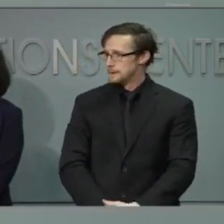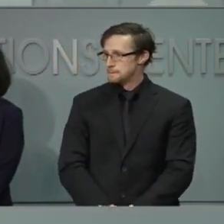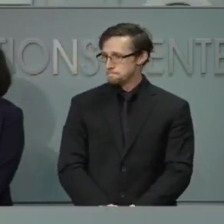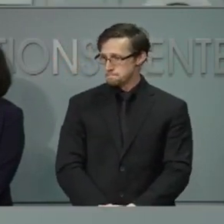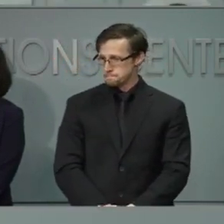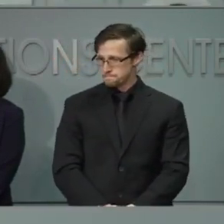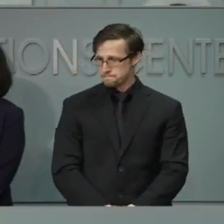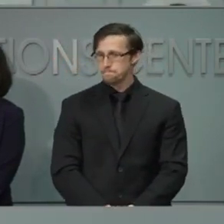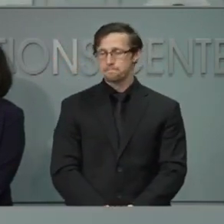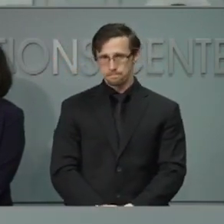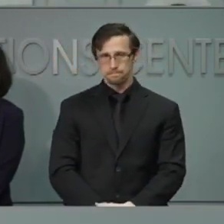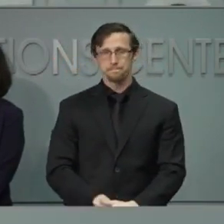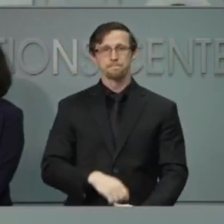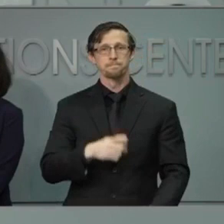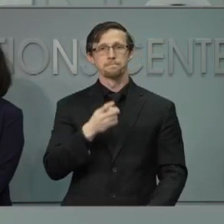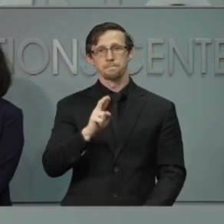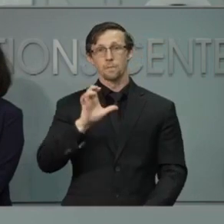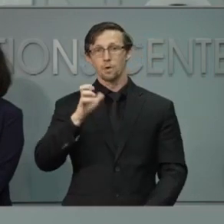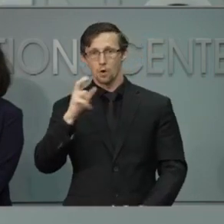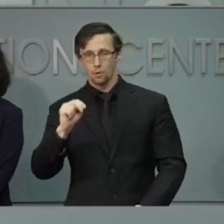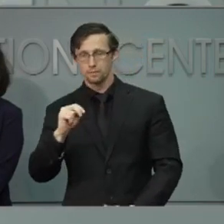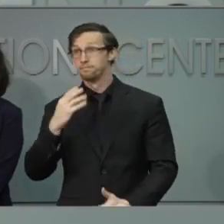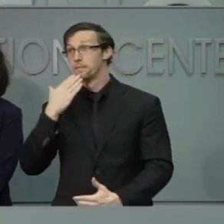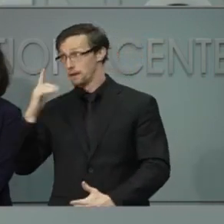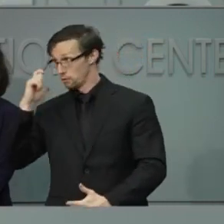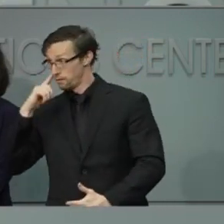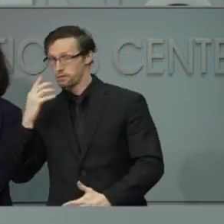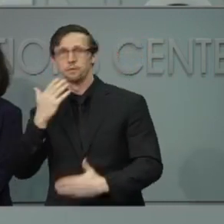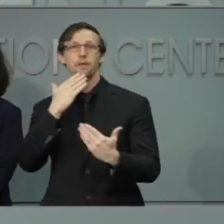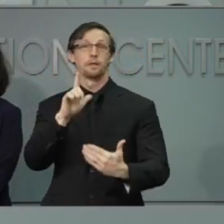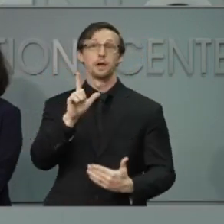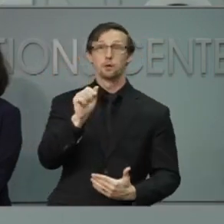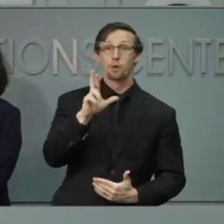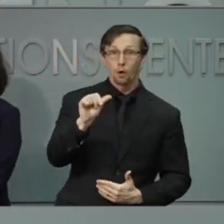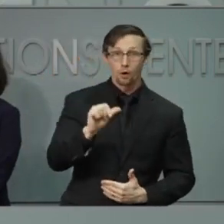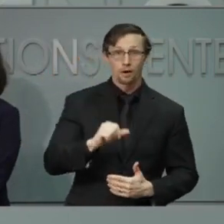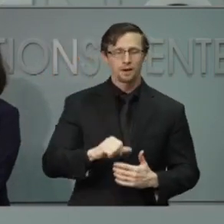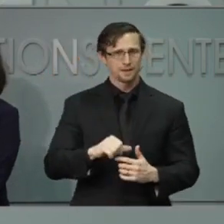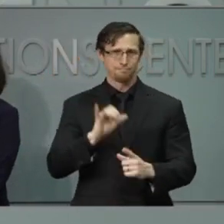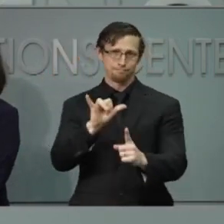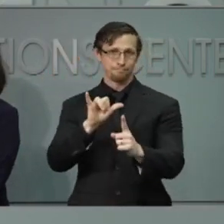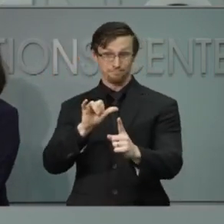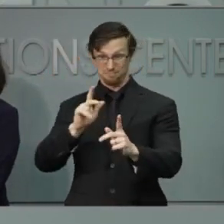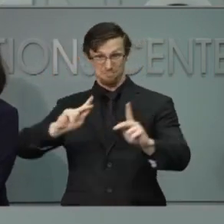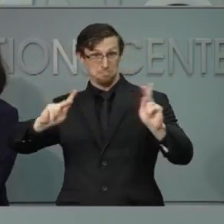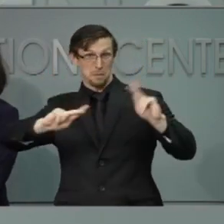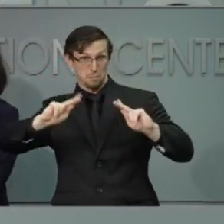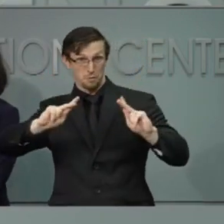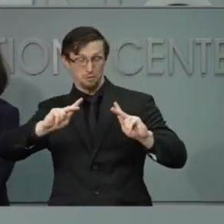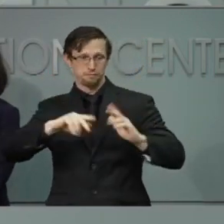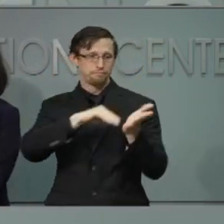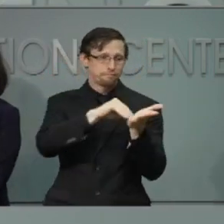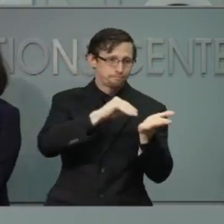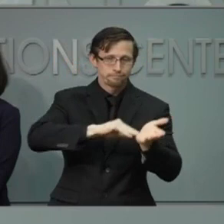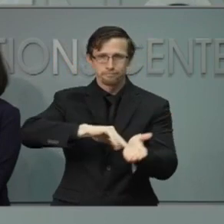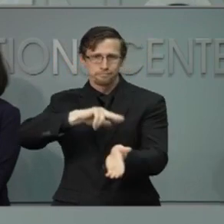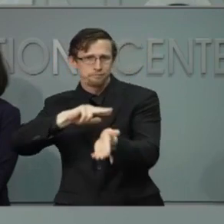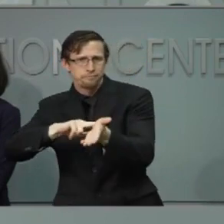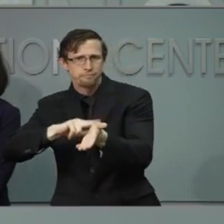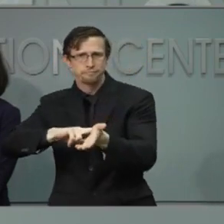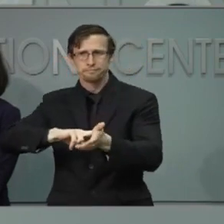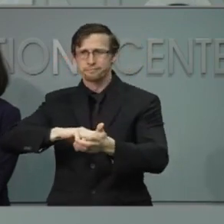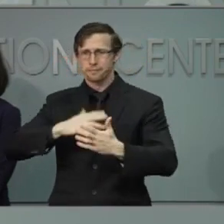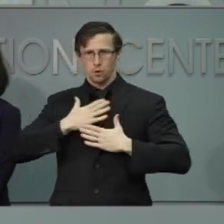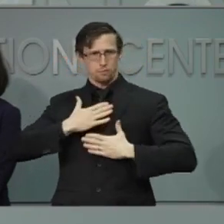Thank you, Governor, and thanks, Laura, for the question. Our people resources, our doctors, our nurses, our respiratory